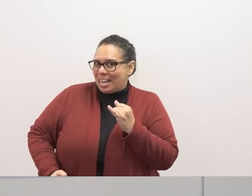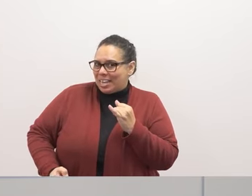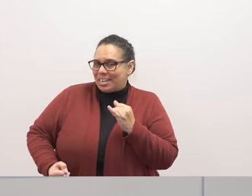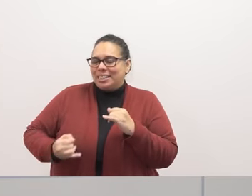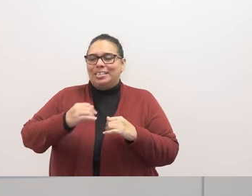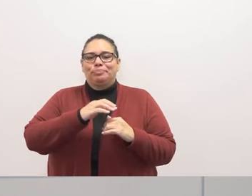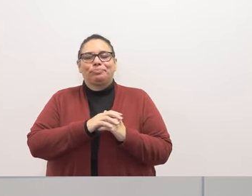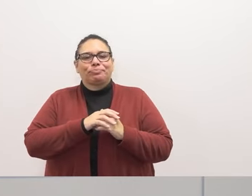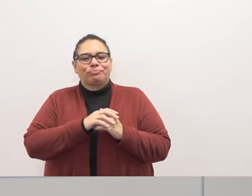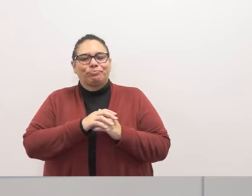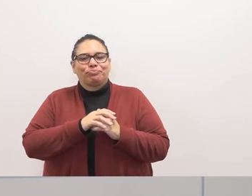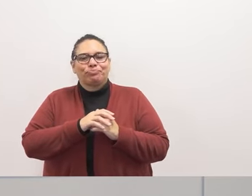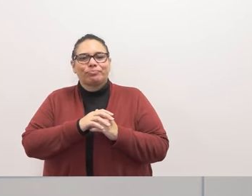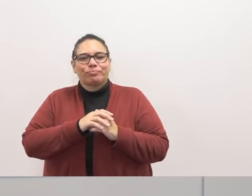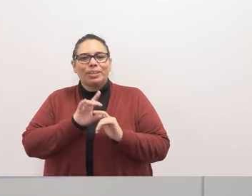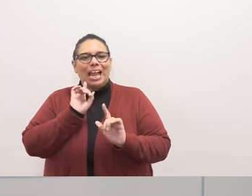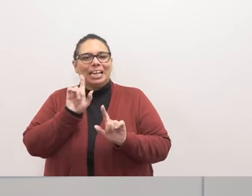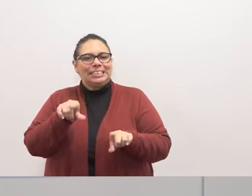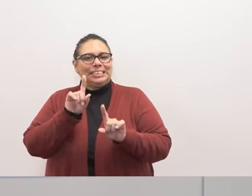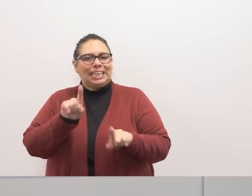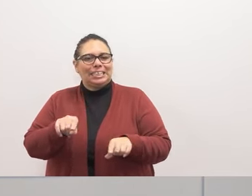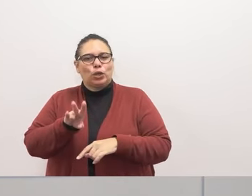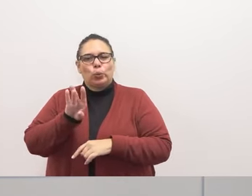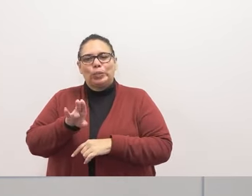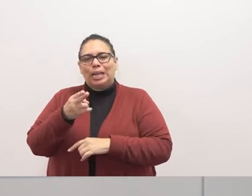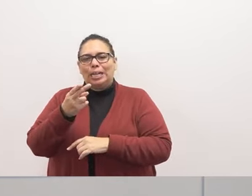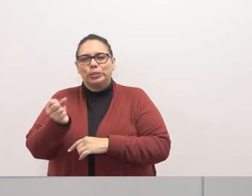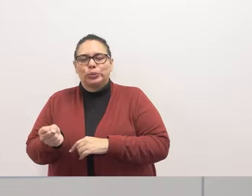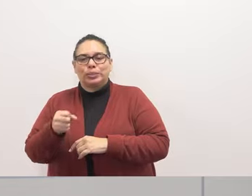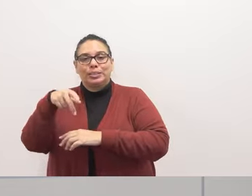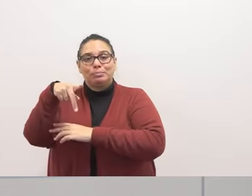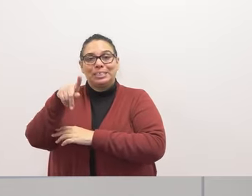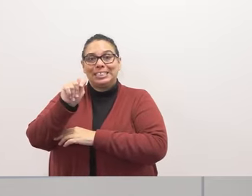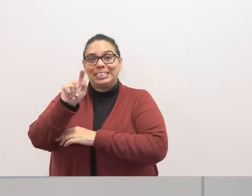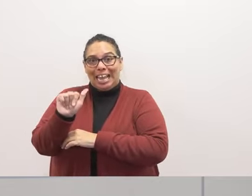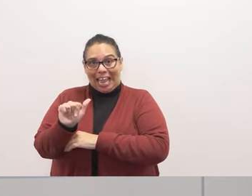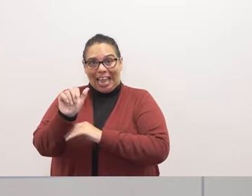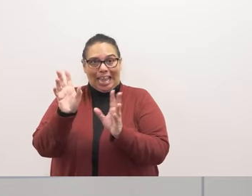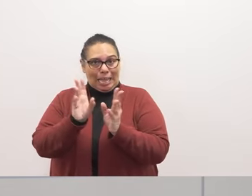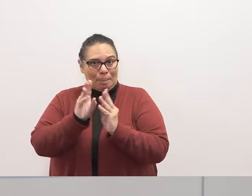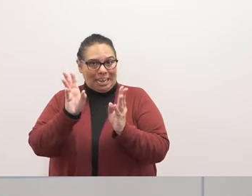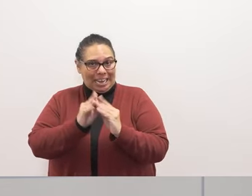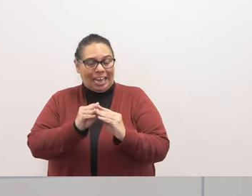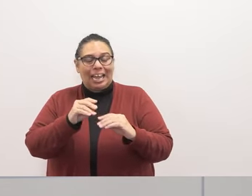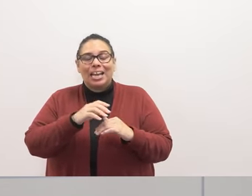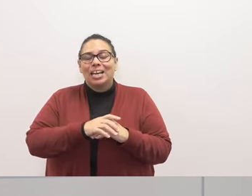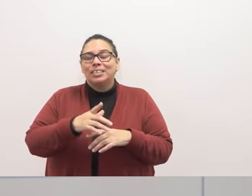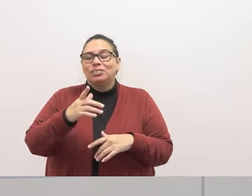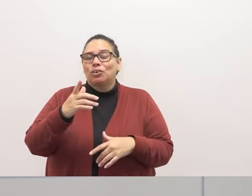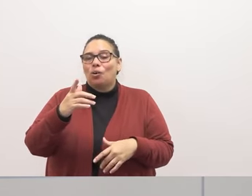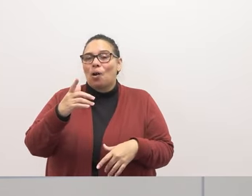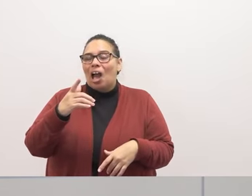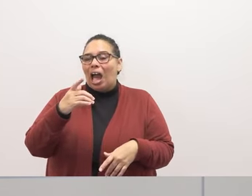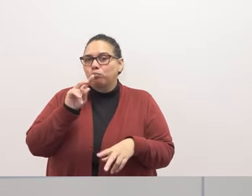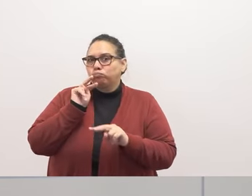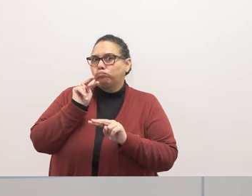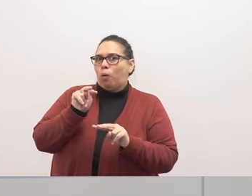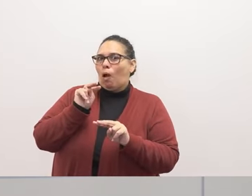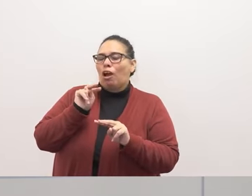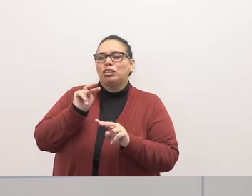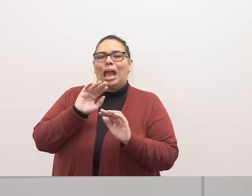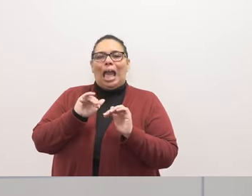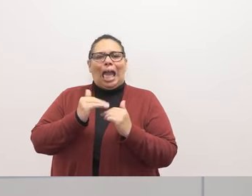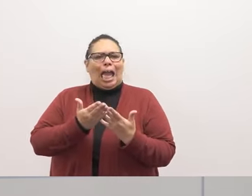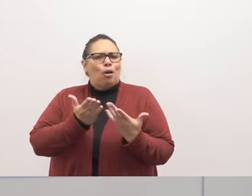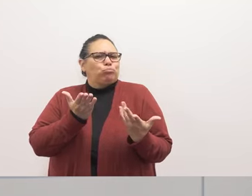um uh attended a wilson high school pta meeting where i got to uh uh to watch the way they